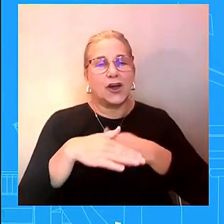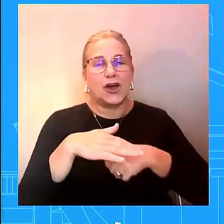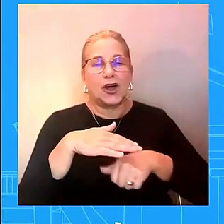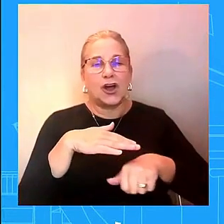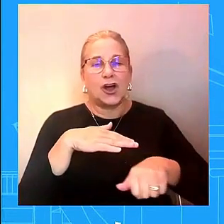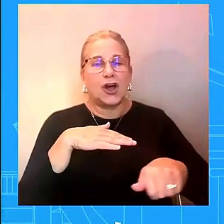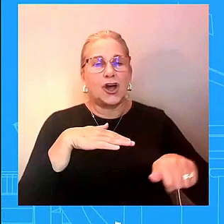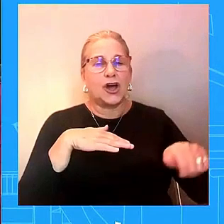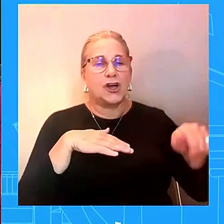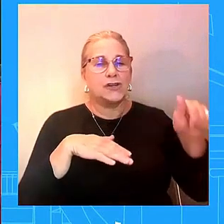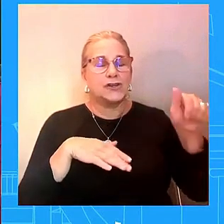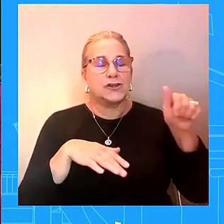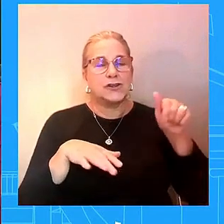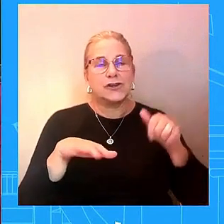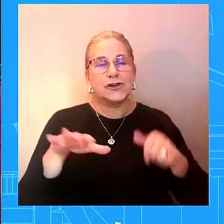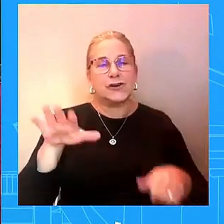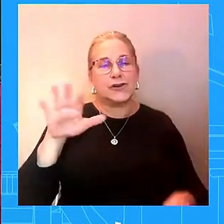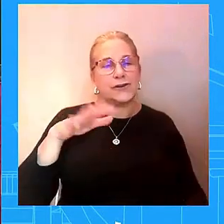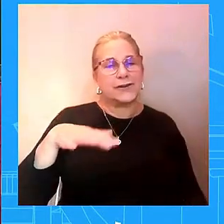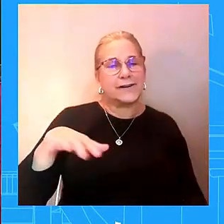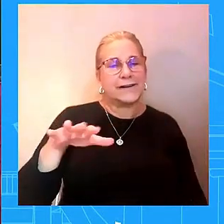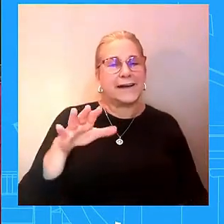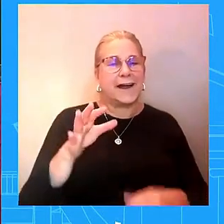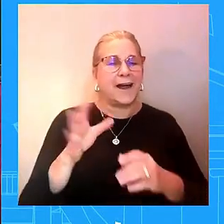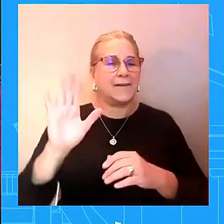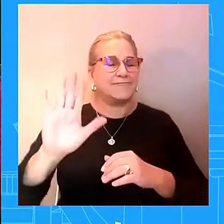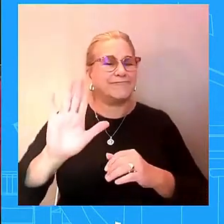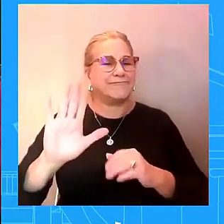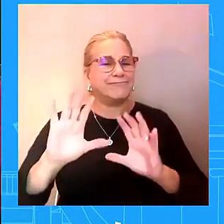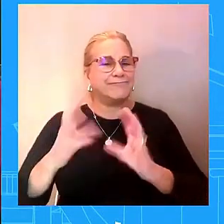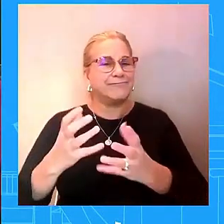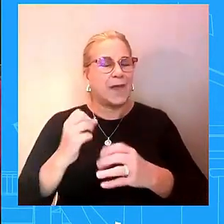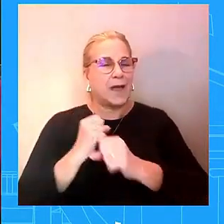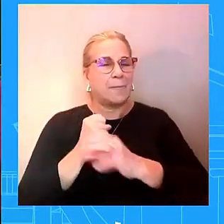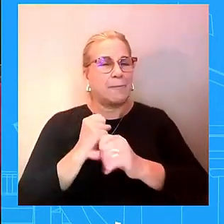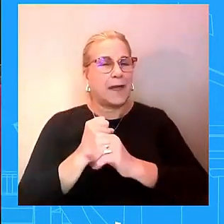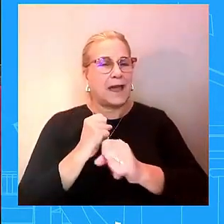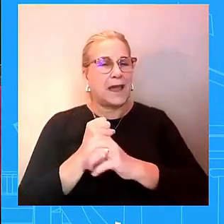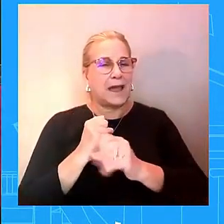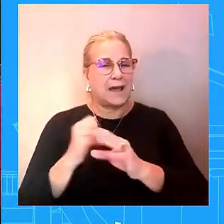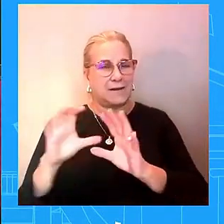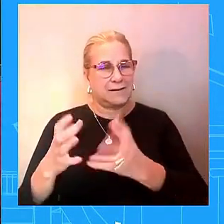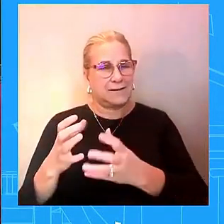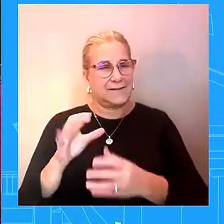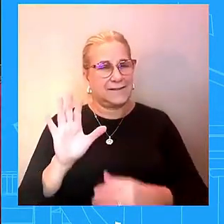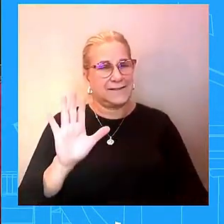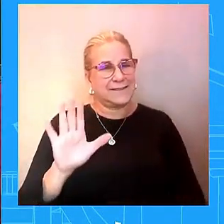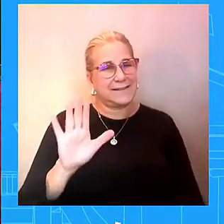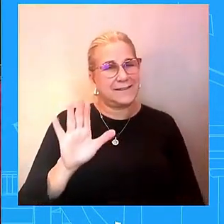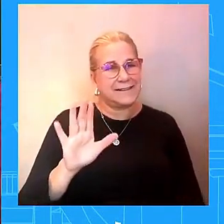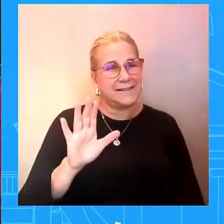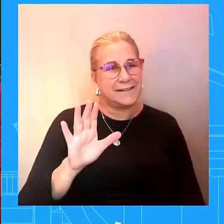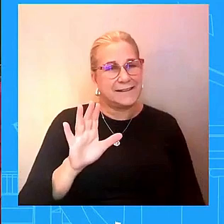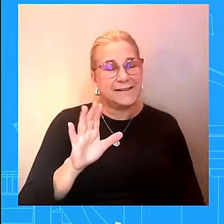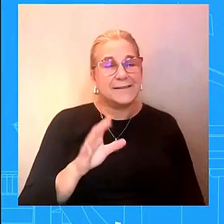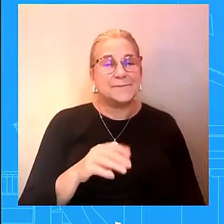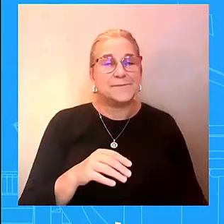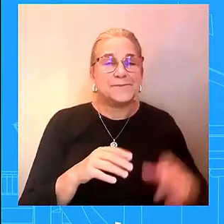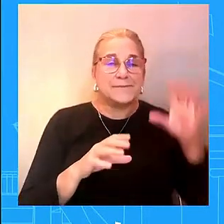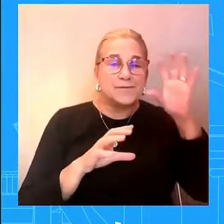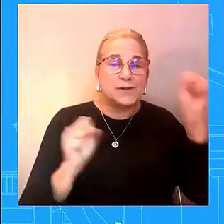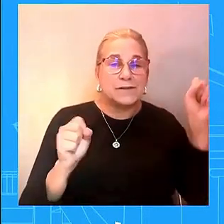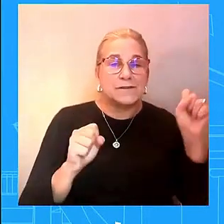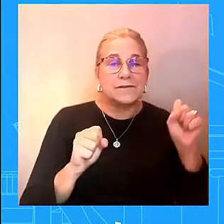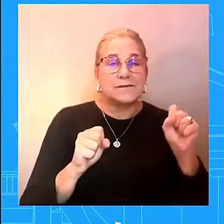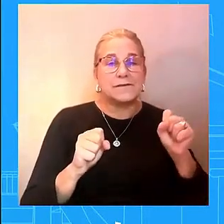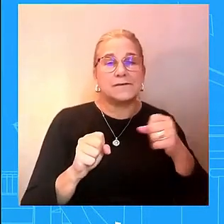to it from here any reaction from the president or white house about elon musk's role at this moment in the political discussion i have no response no